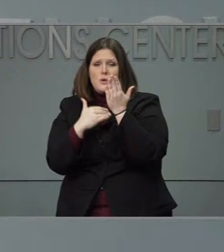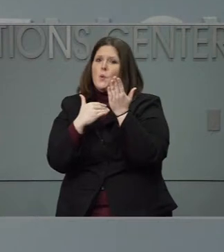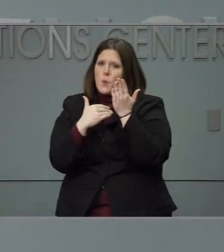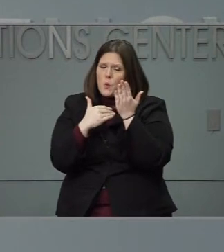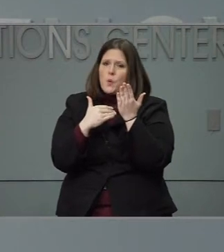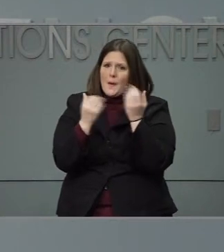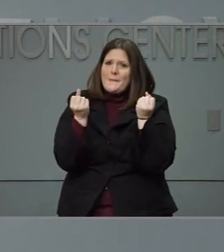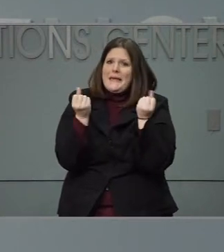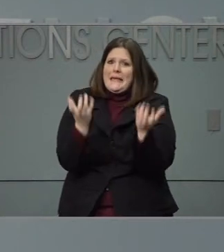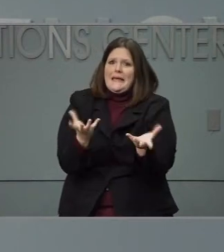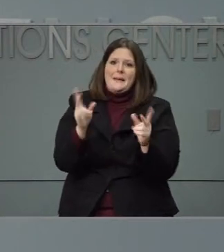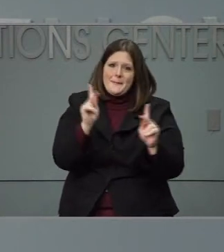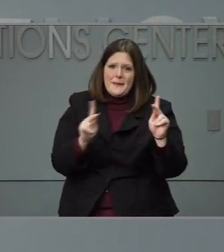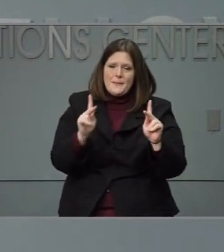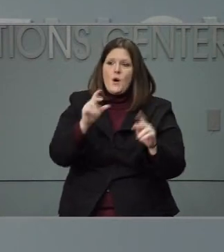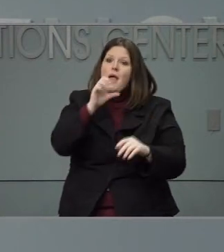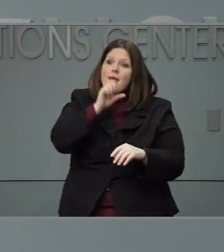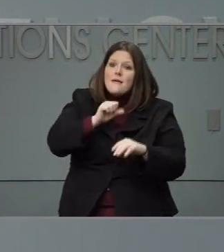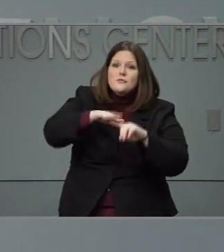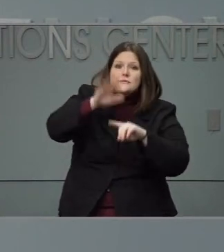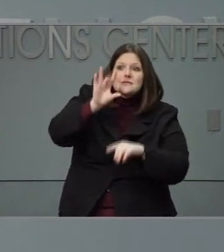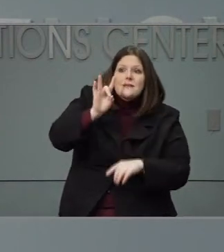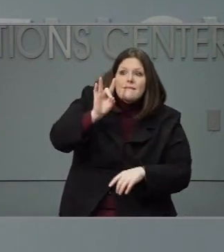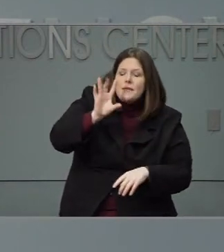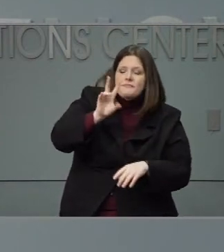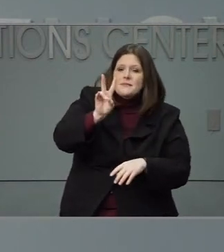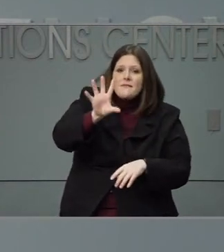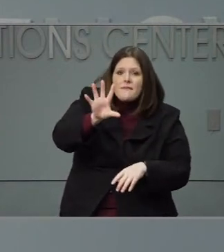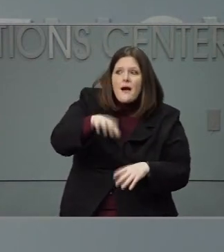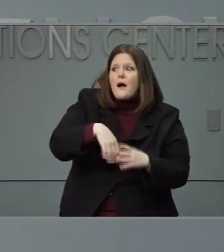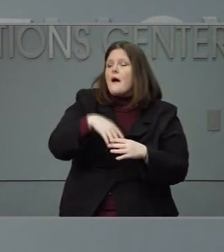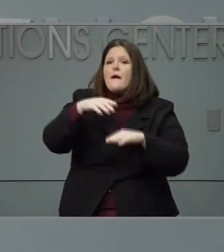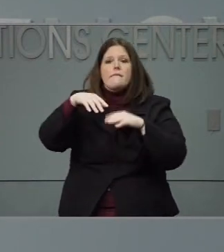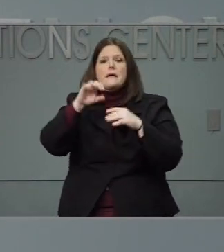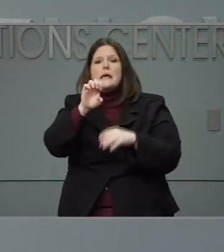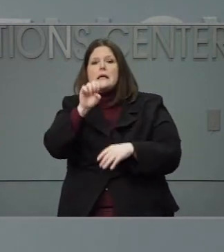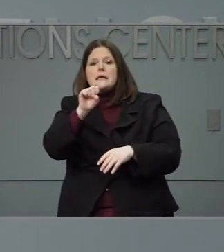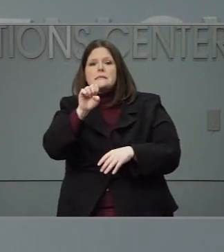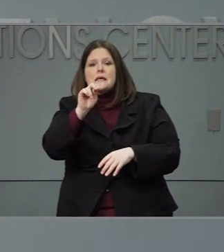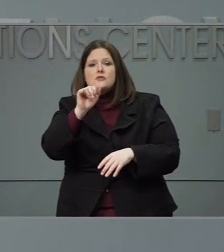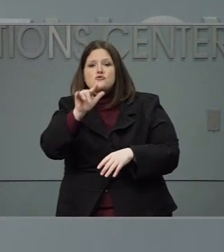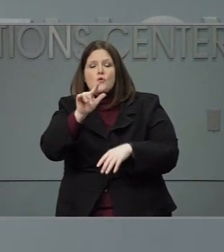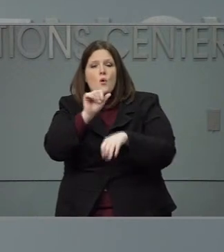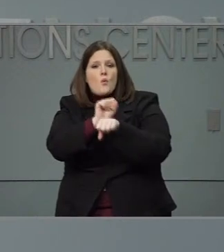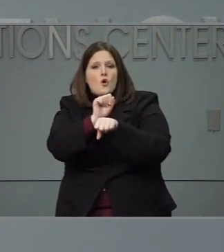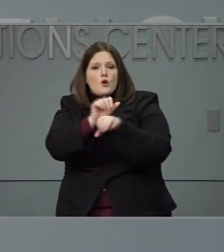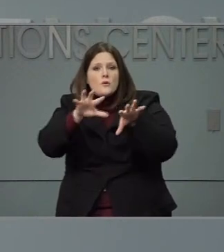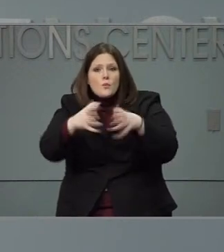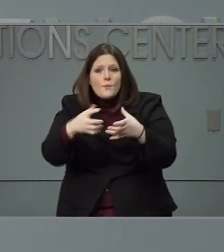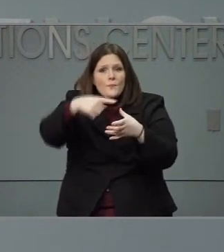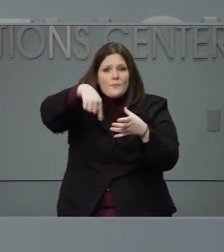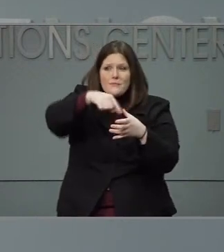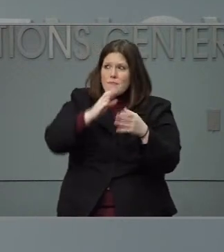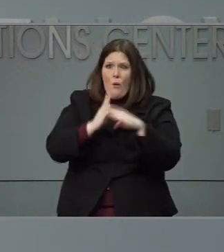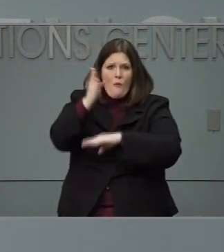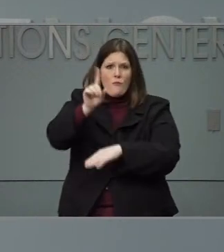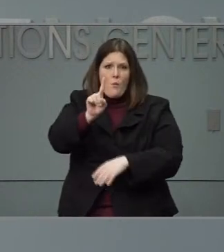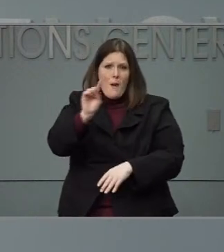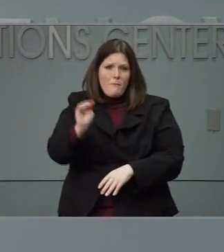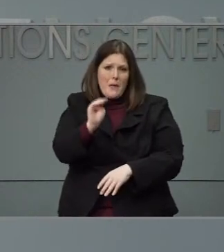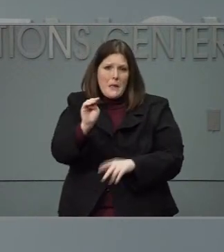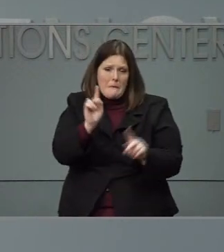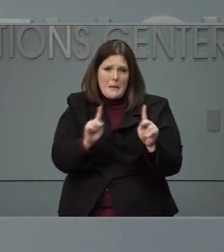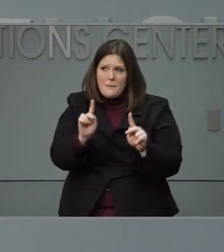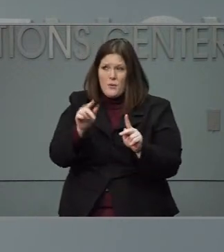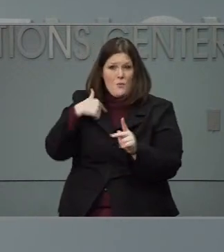75 and all of our frontline essential workers, that's that's that's more than a million folks. And that is not the